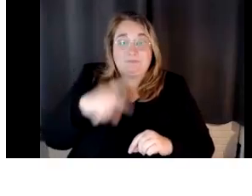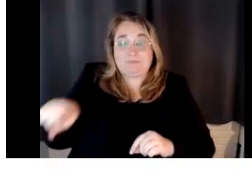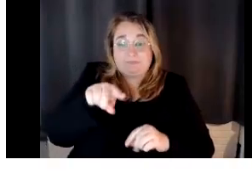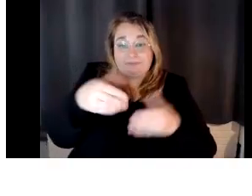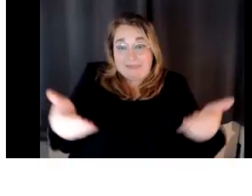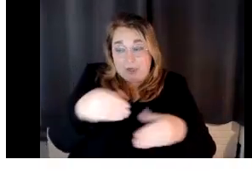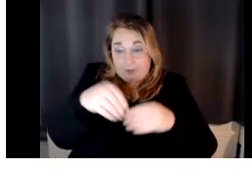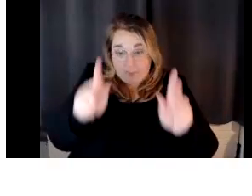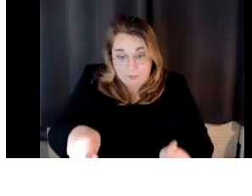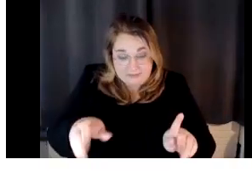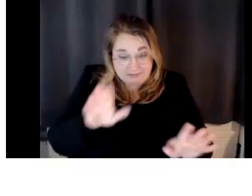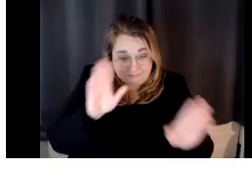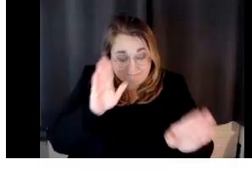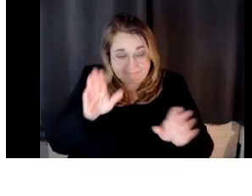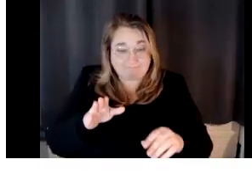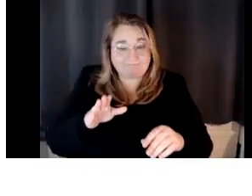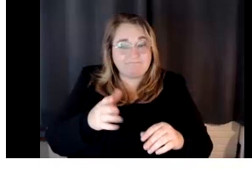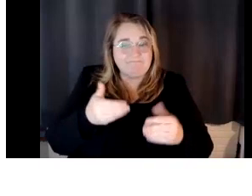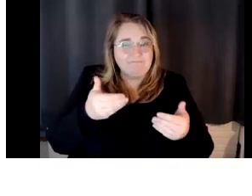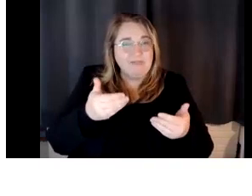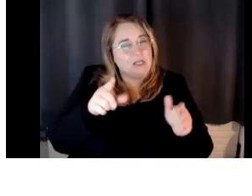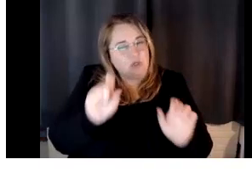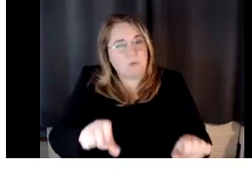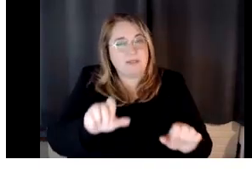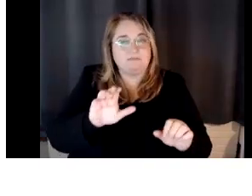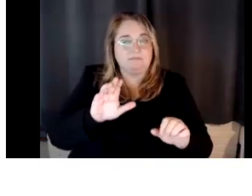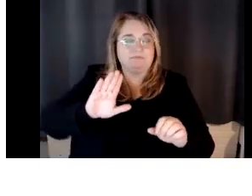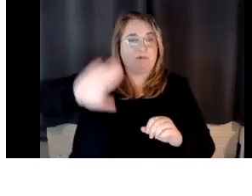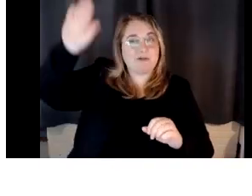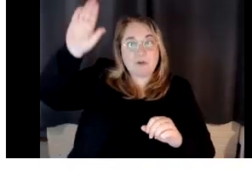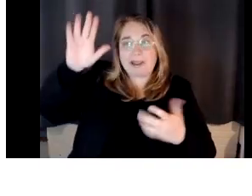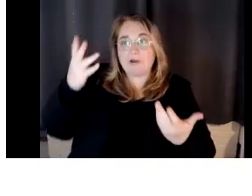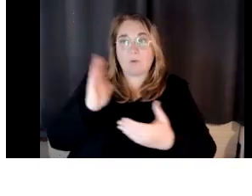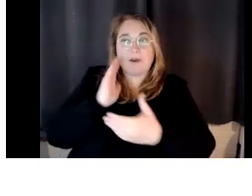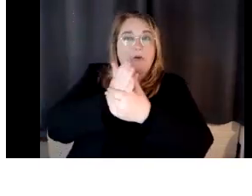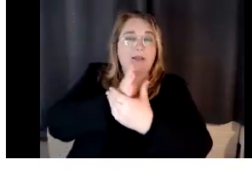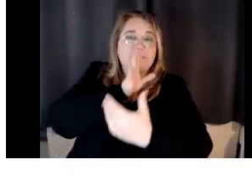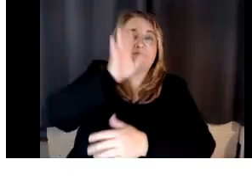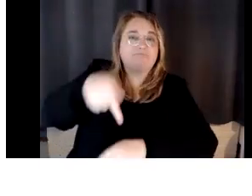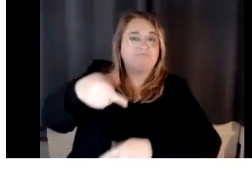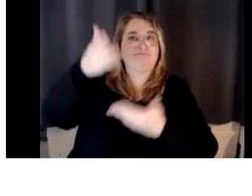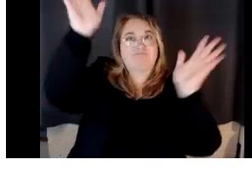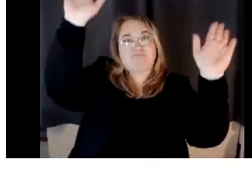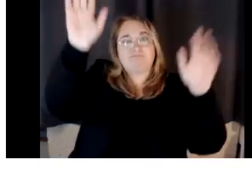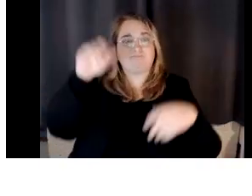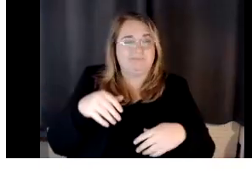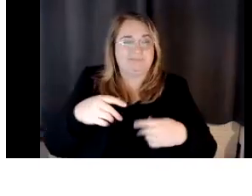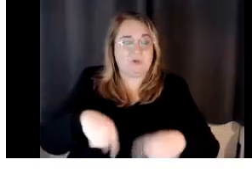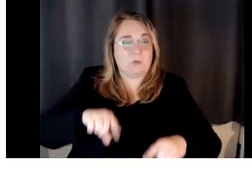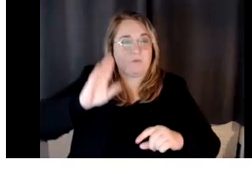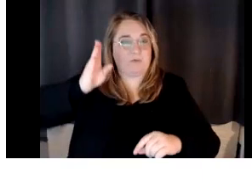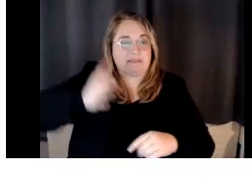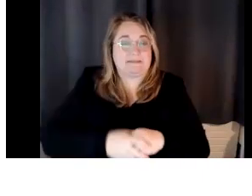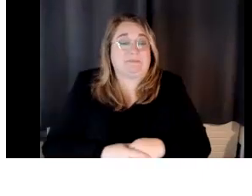go ahead and just, you know, uh, raise your hand or, uh, you know, interrupt, um, as we're going. Okay. Um, okay.